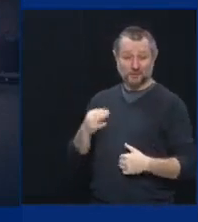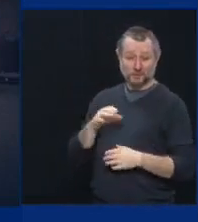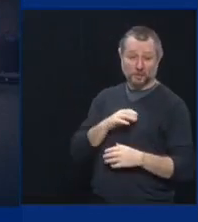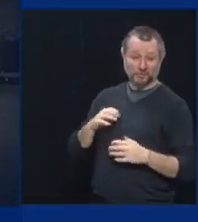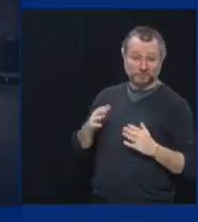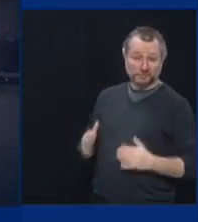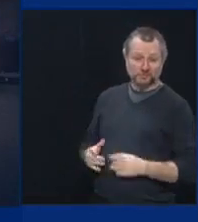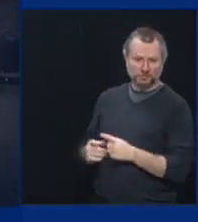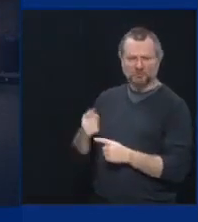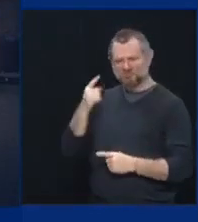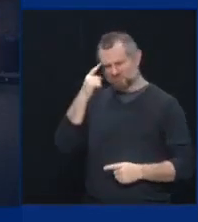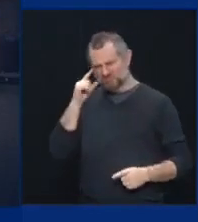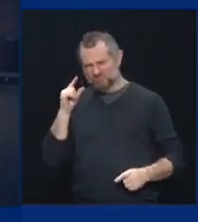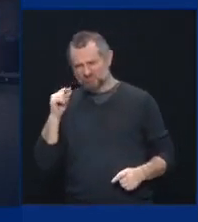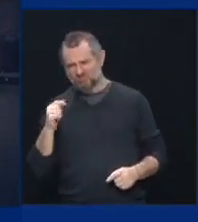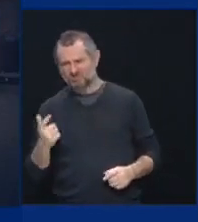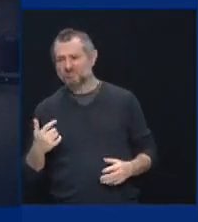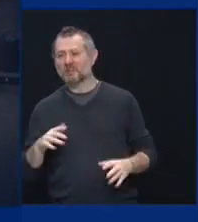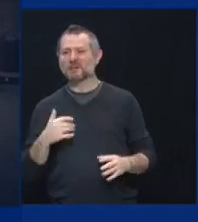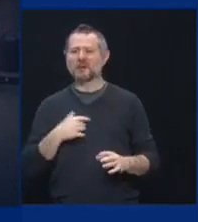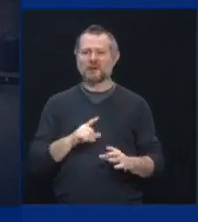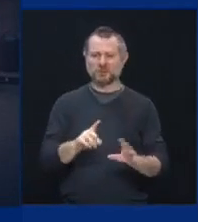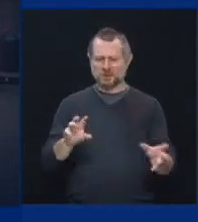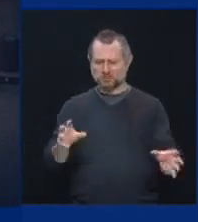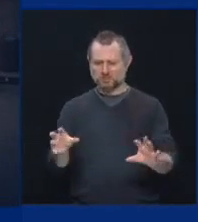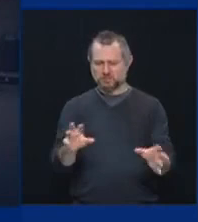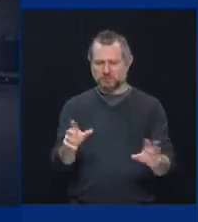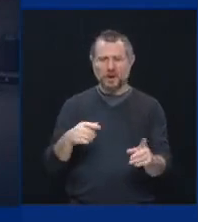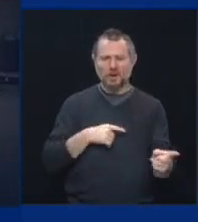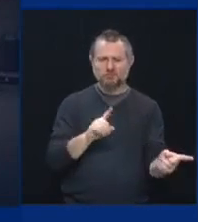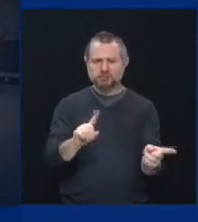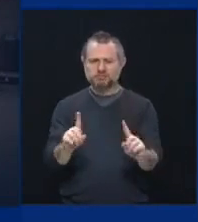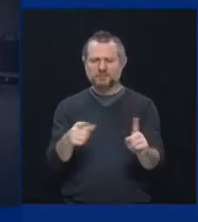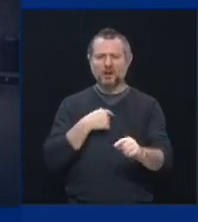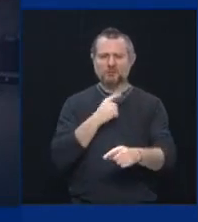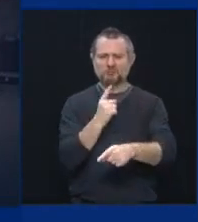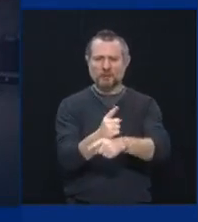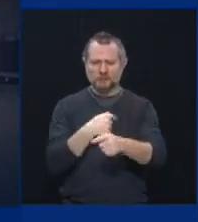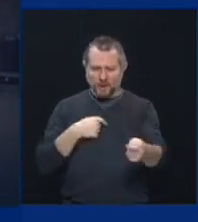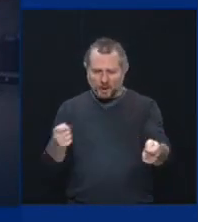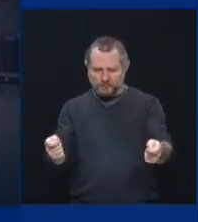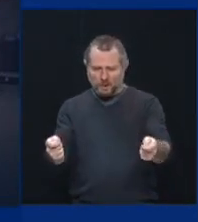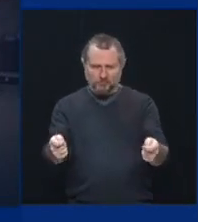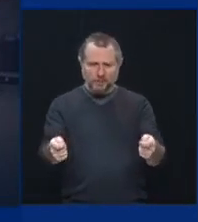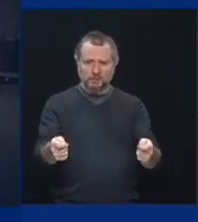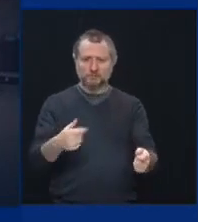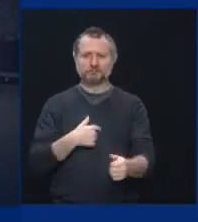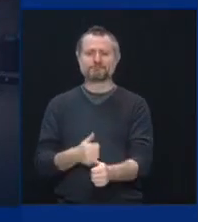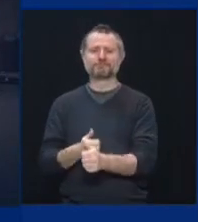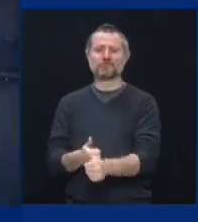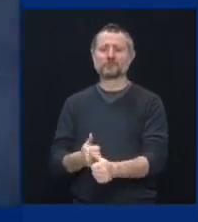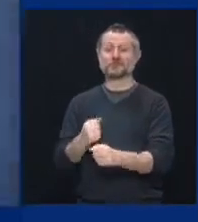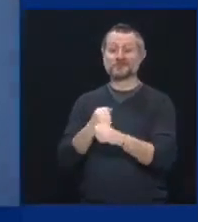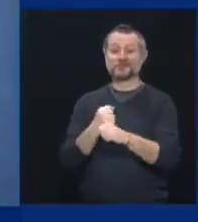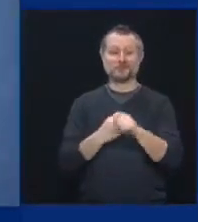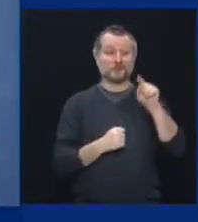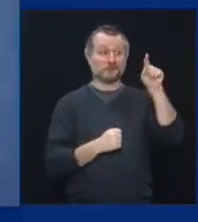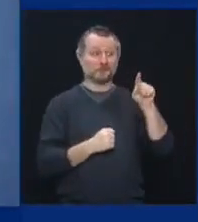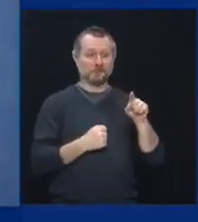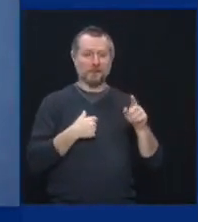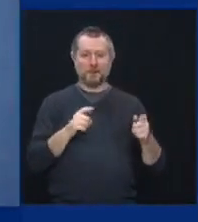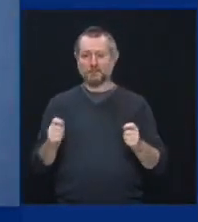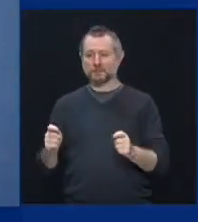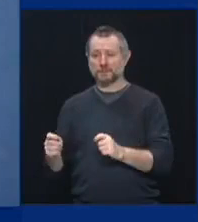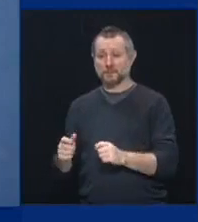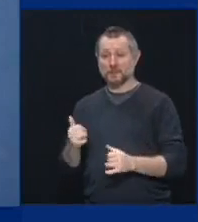But follow the science. Follow the data. Follow the numbers. The numbers are coming down. We have to start to move